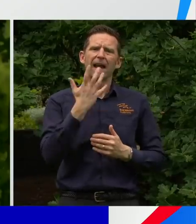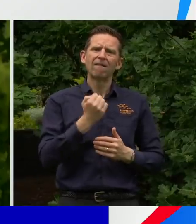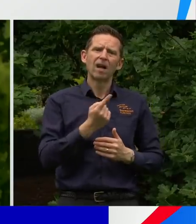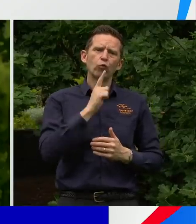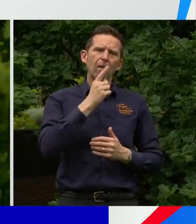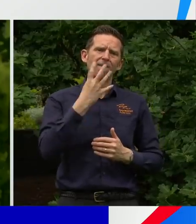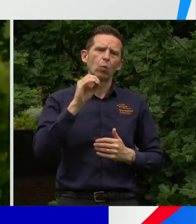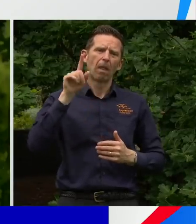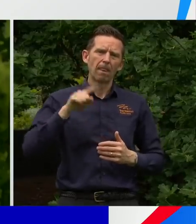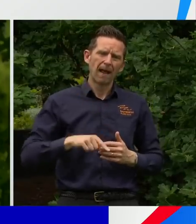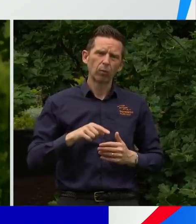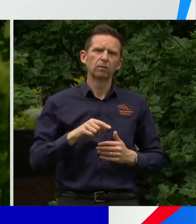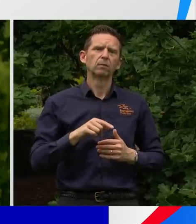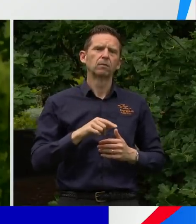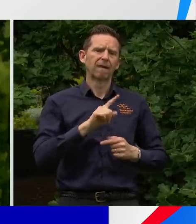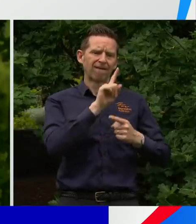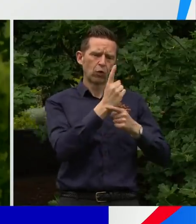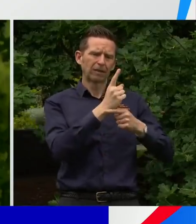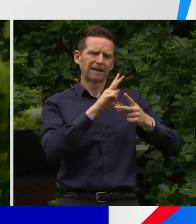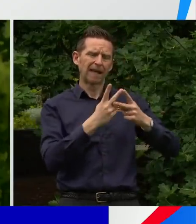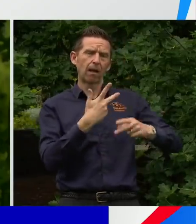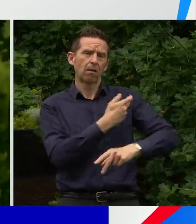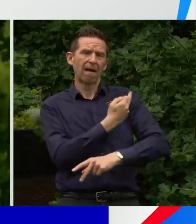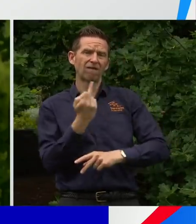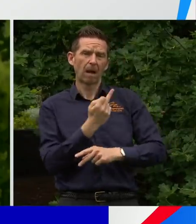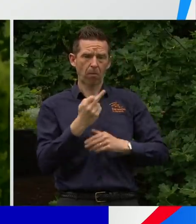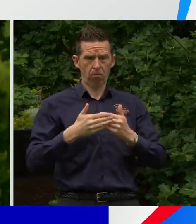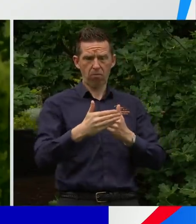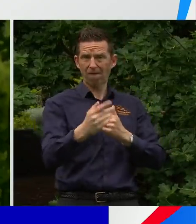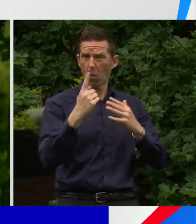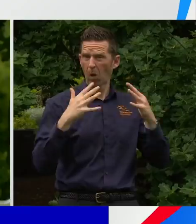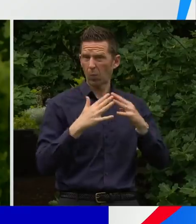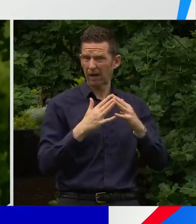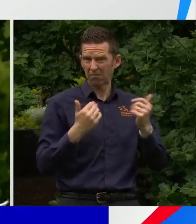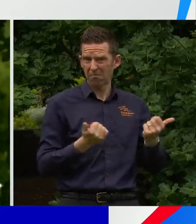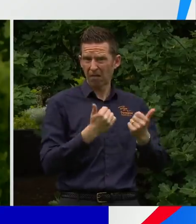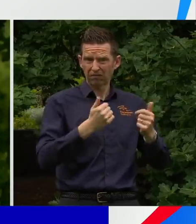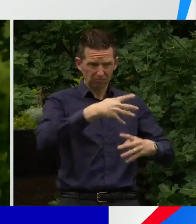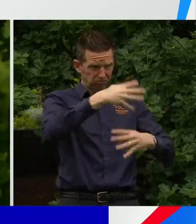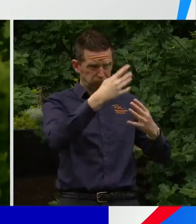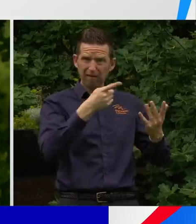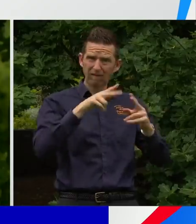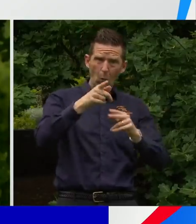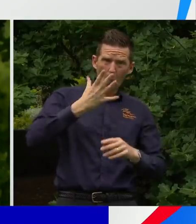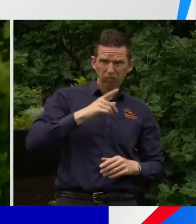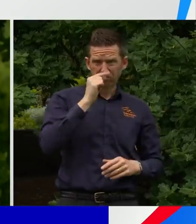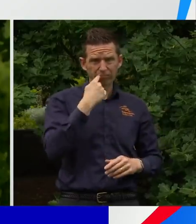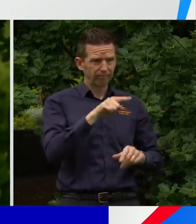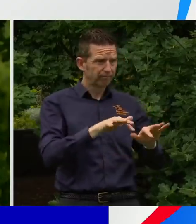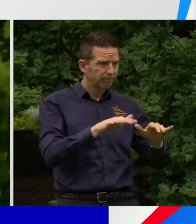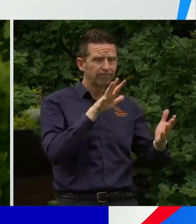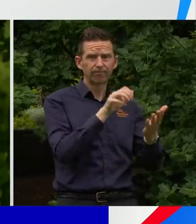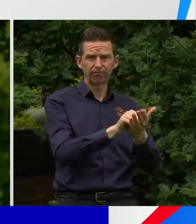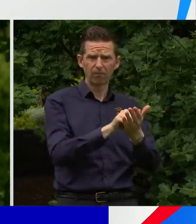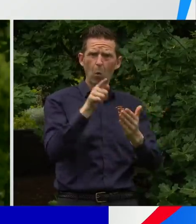first and second dose bookings available in state hubs over the next seven days. So those spots are there. If you can bring forward